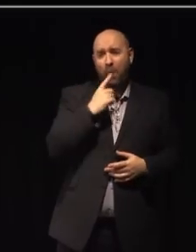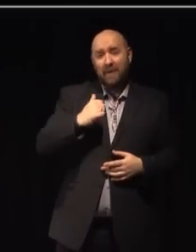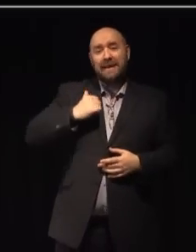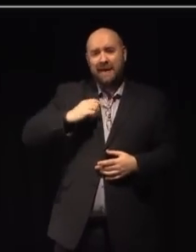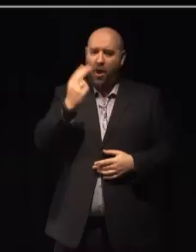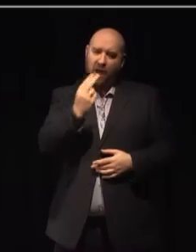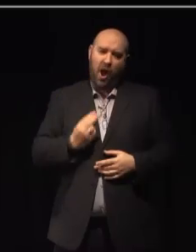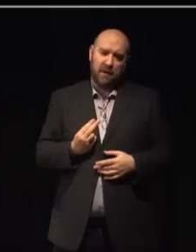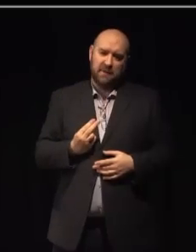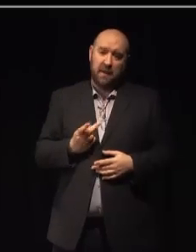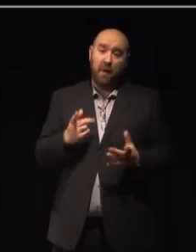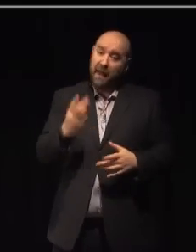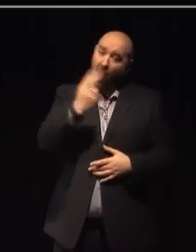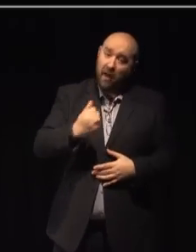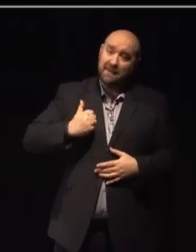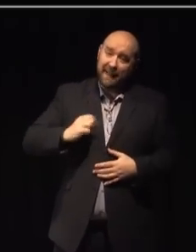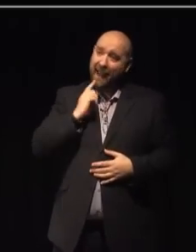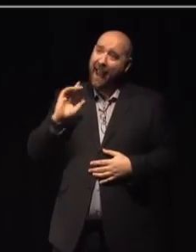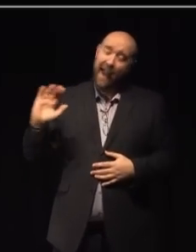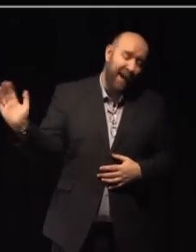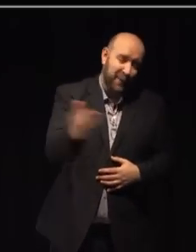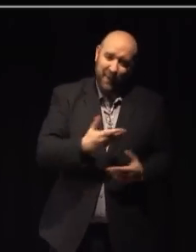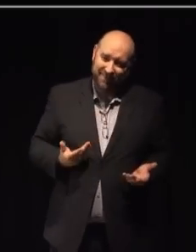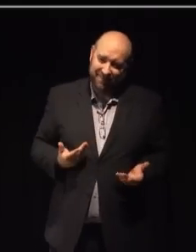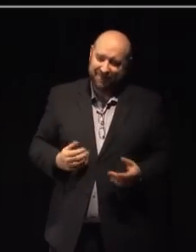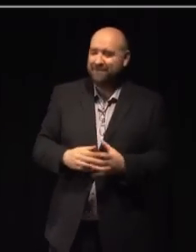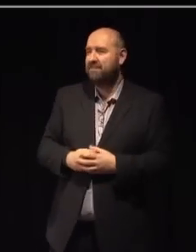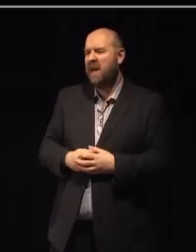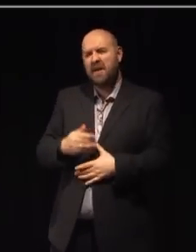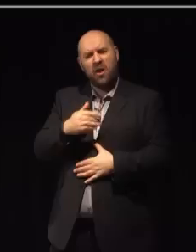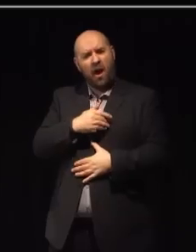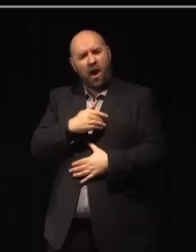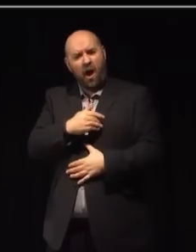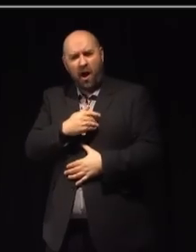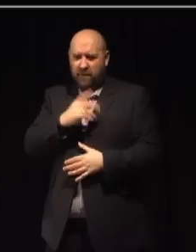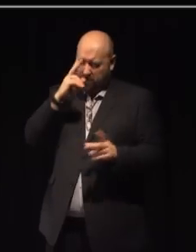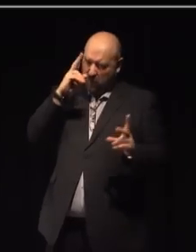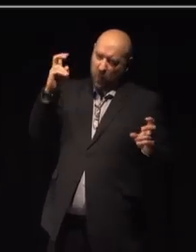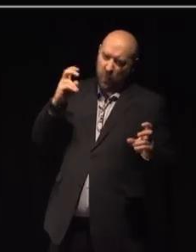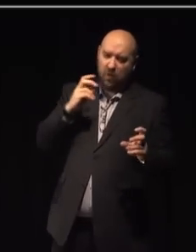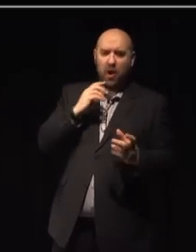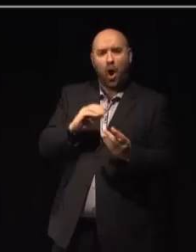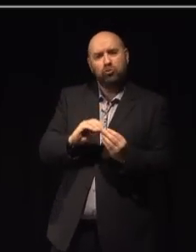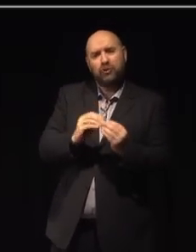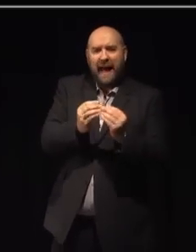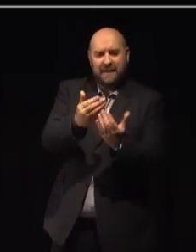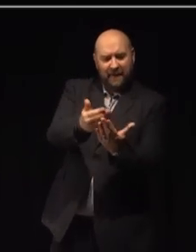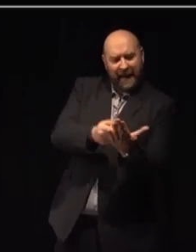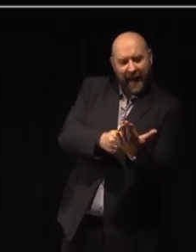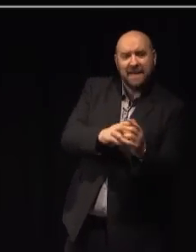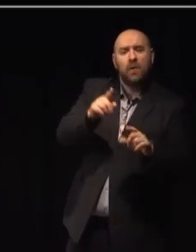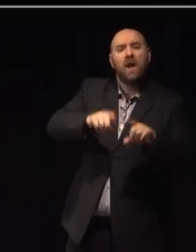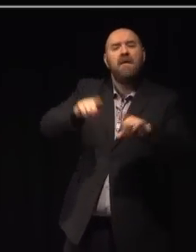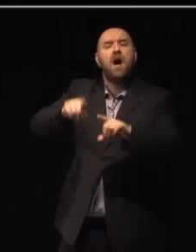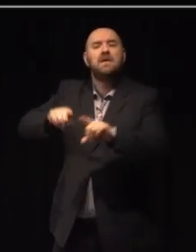so the arts need everyone. It's at the heart of what we call the creative case for diversity, the new arts